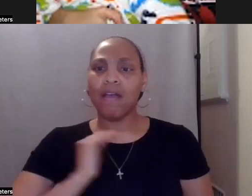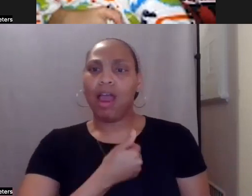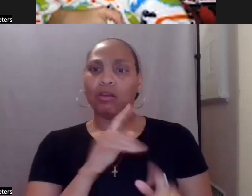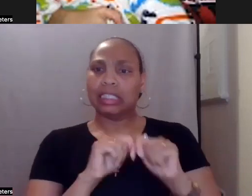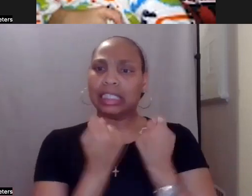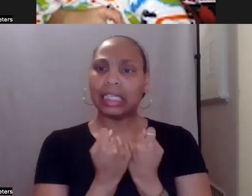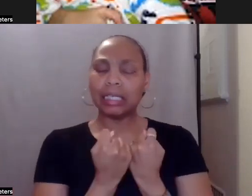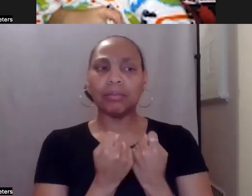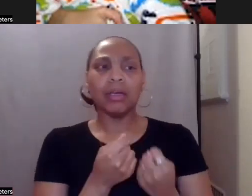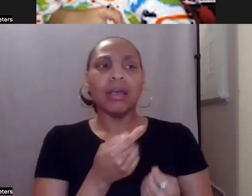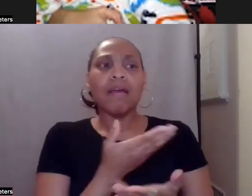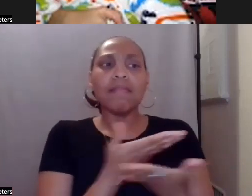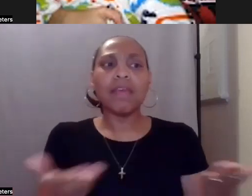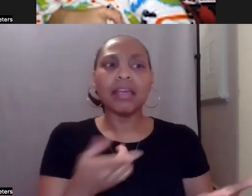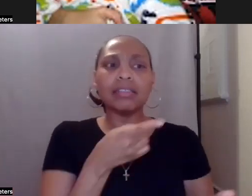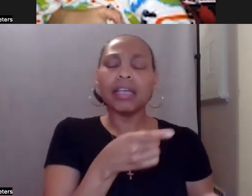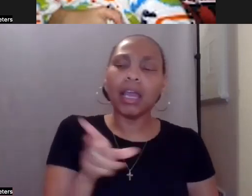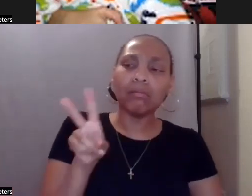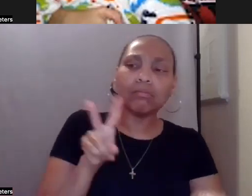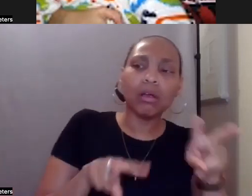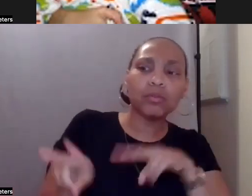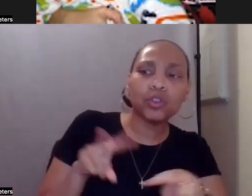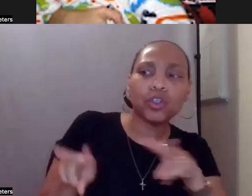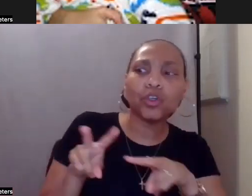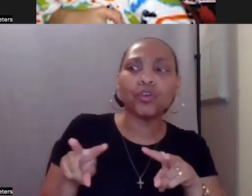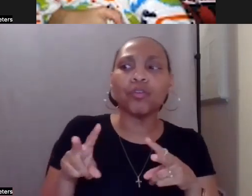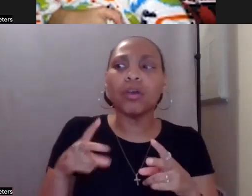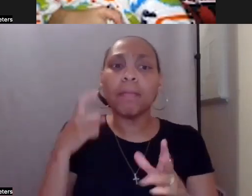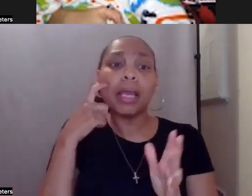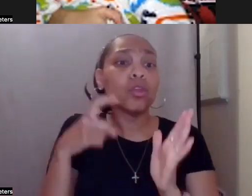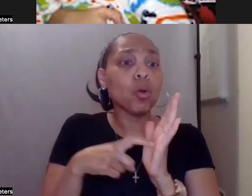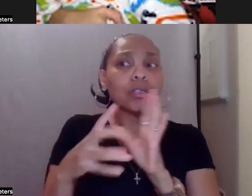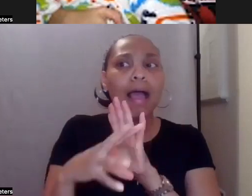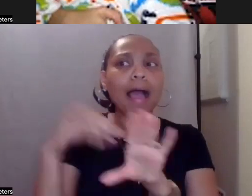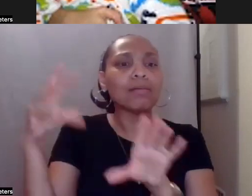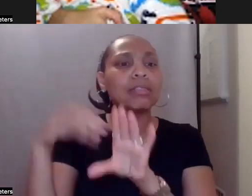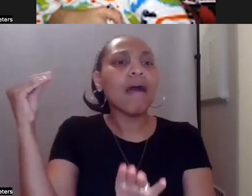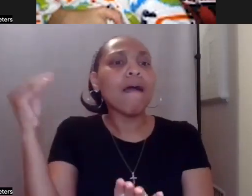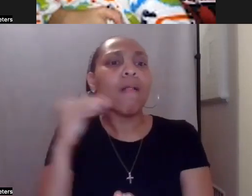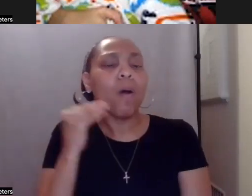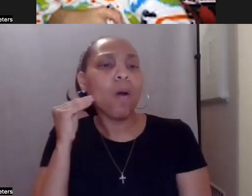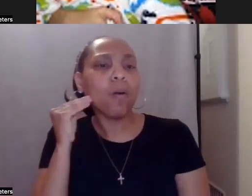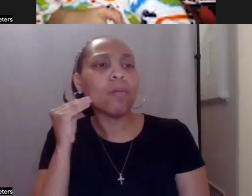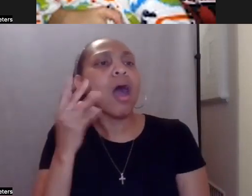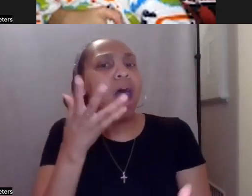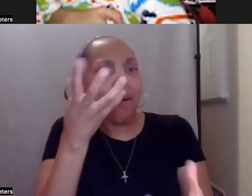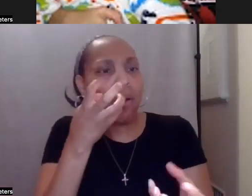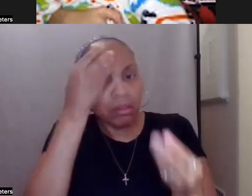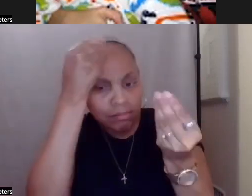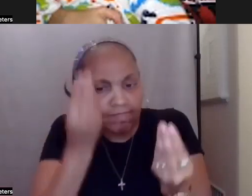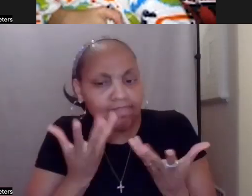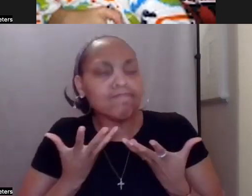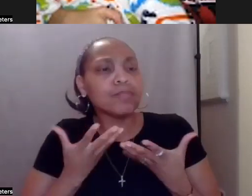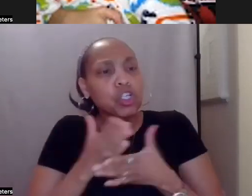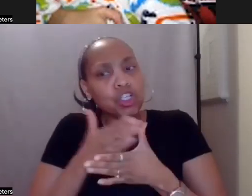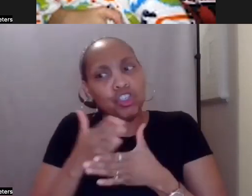outside the home are extremely important to share with Joe and with me. In conversation with both